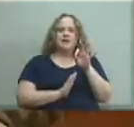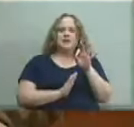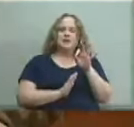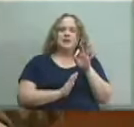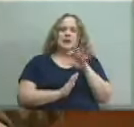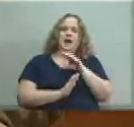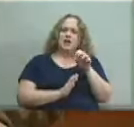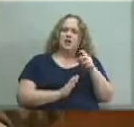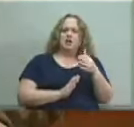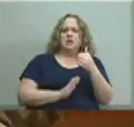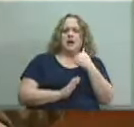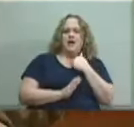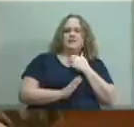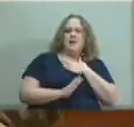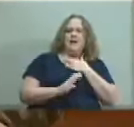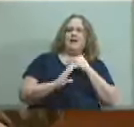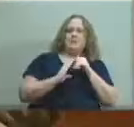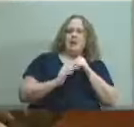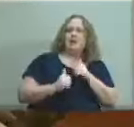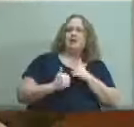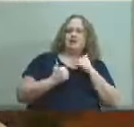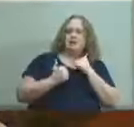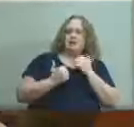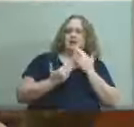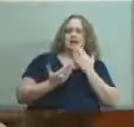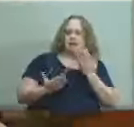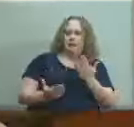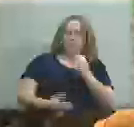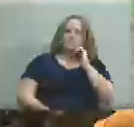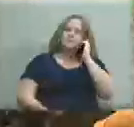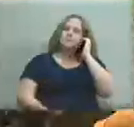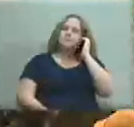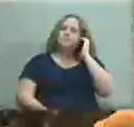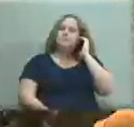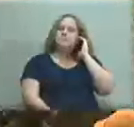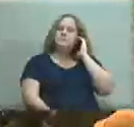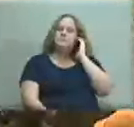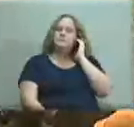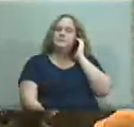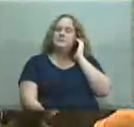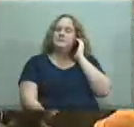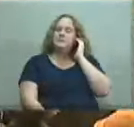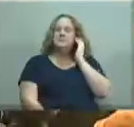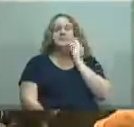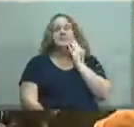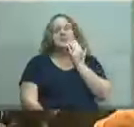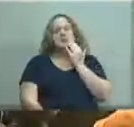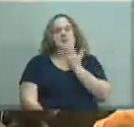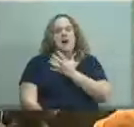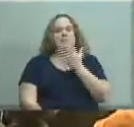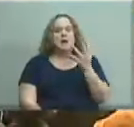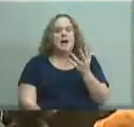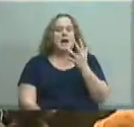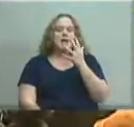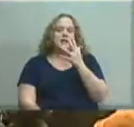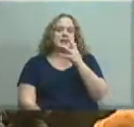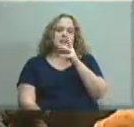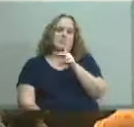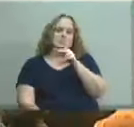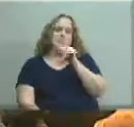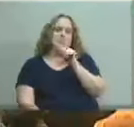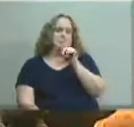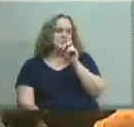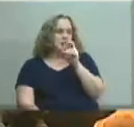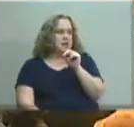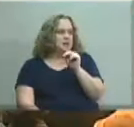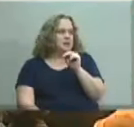fairly certain she has my email address thank you thank you very much as is the pattern dr hargens will